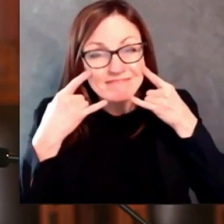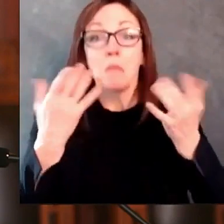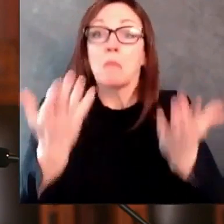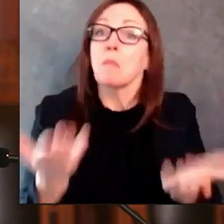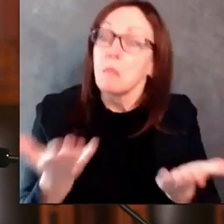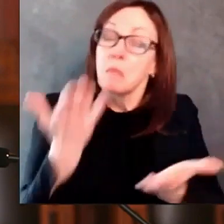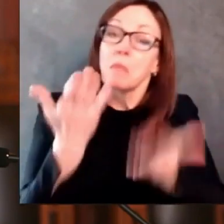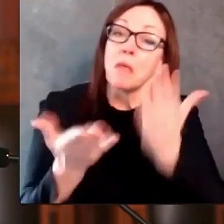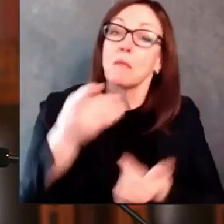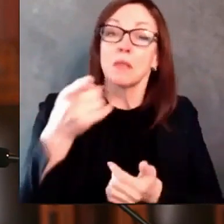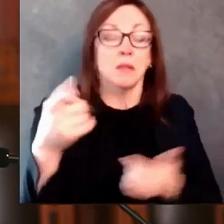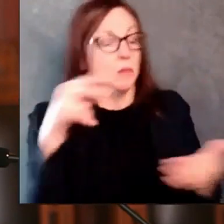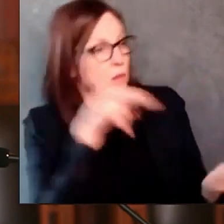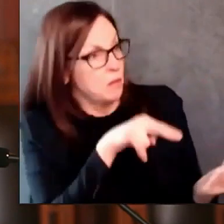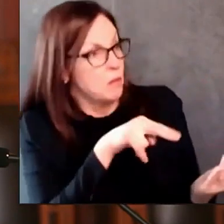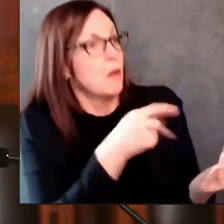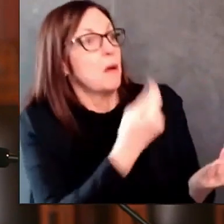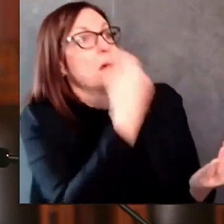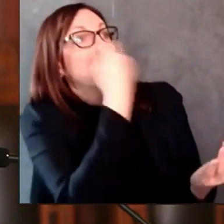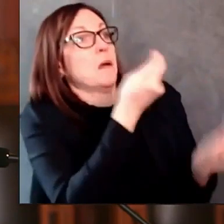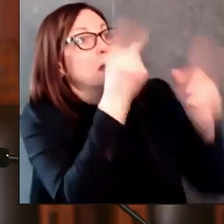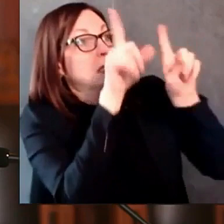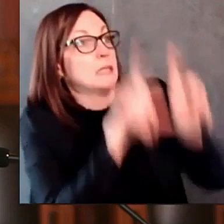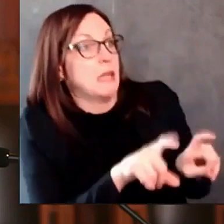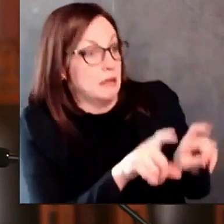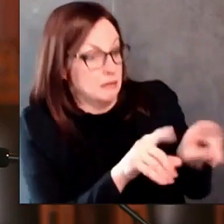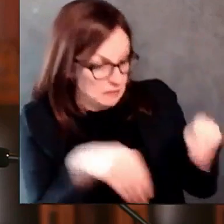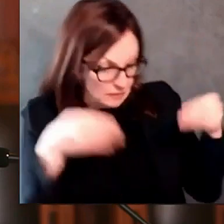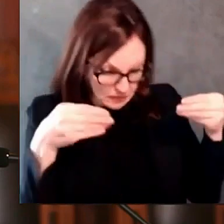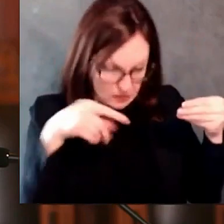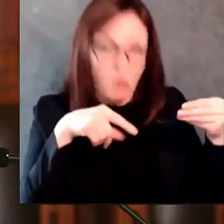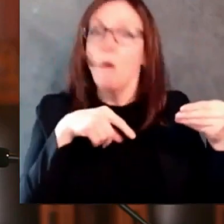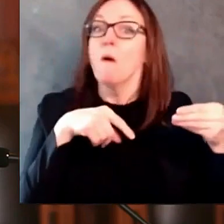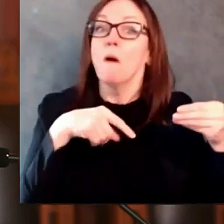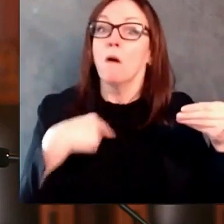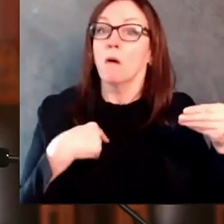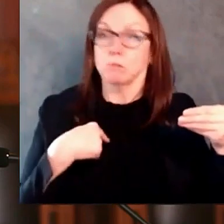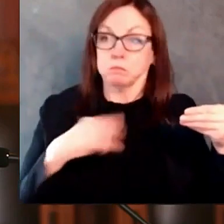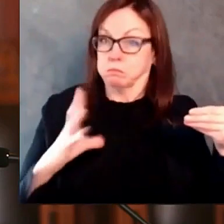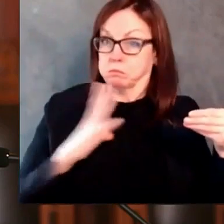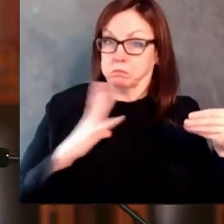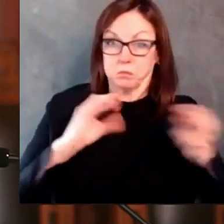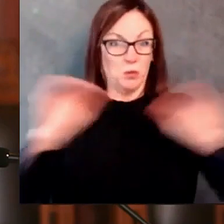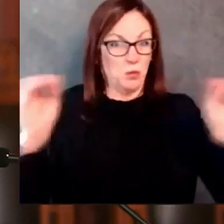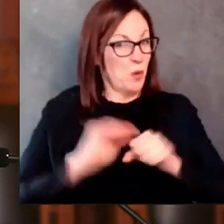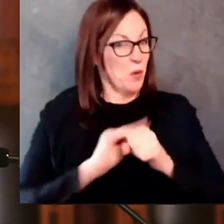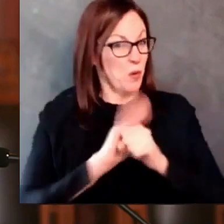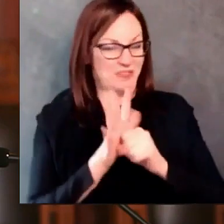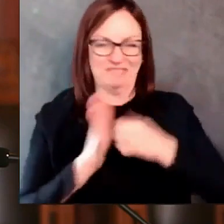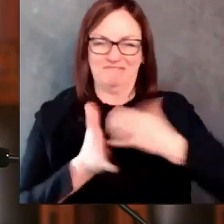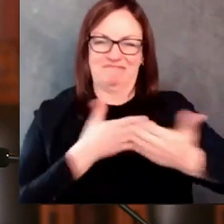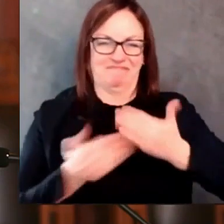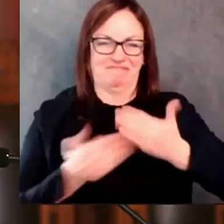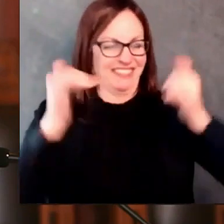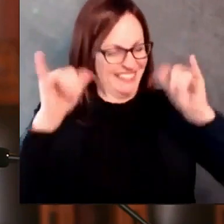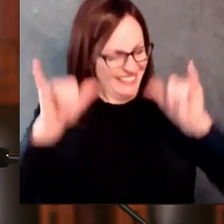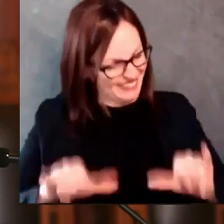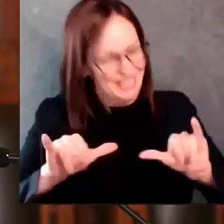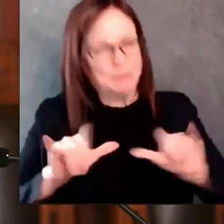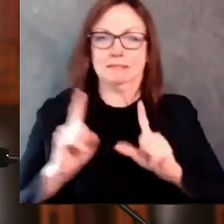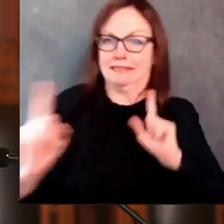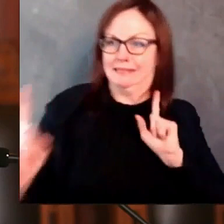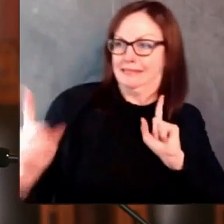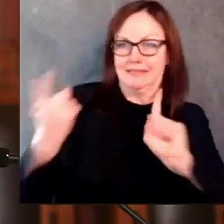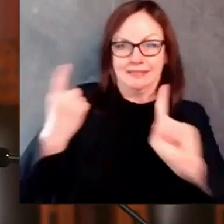network of labs here in Wisconsin, and the capacity to process tests is almost 60,000 per day. Our lab capacity